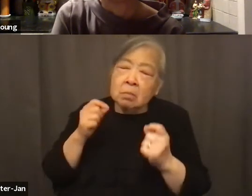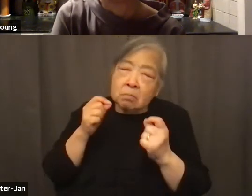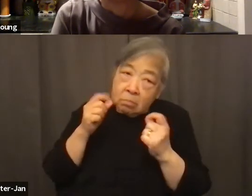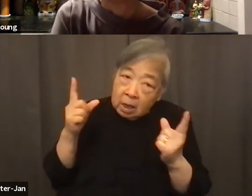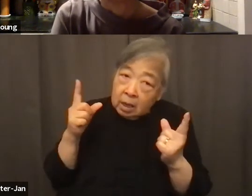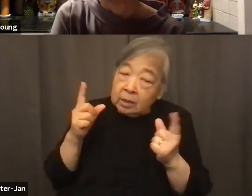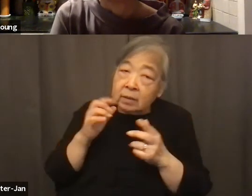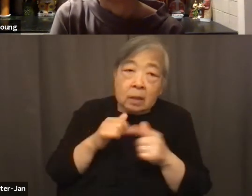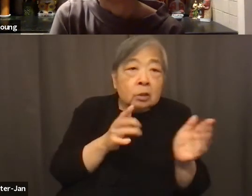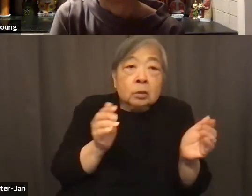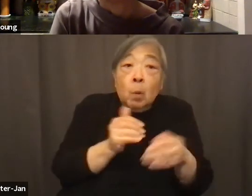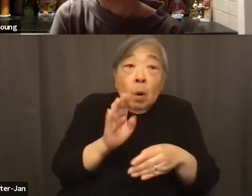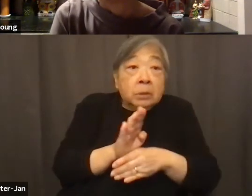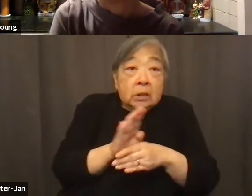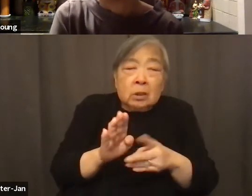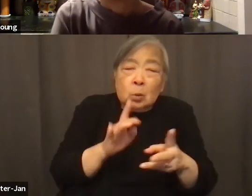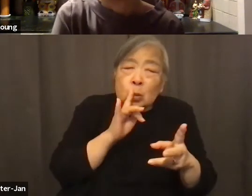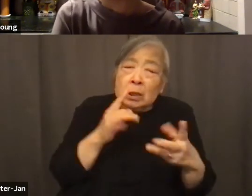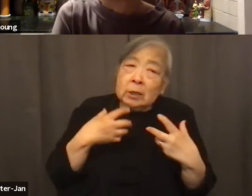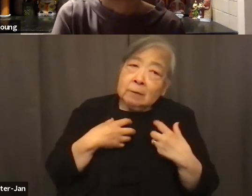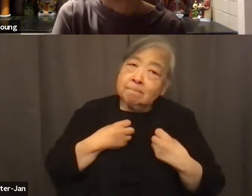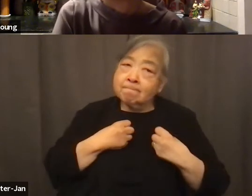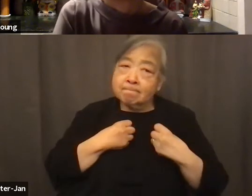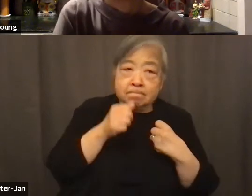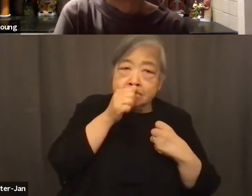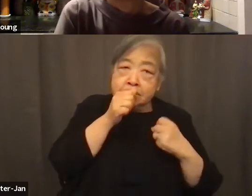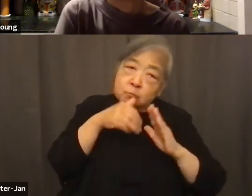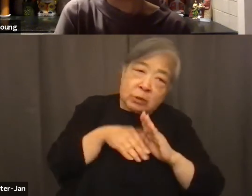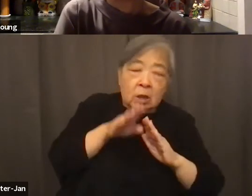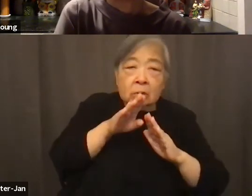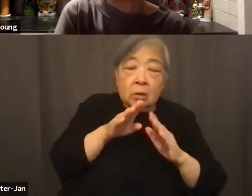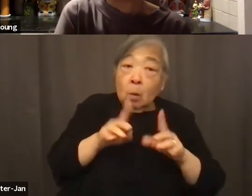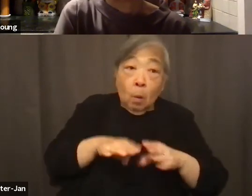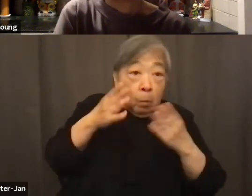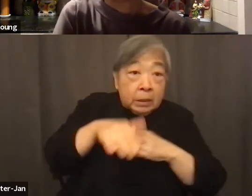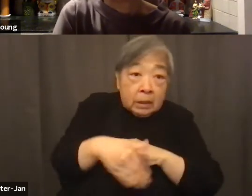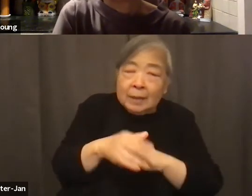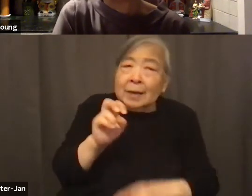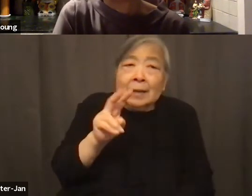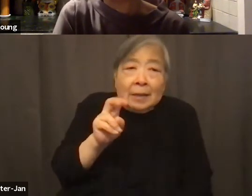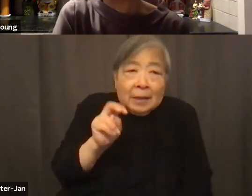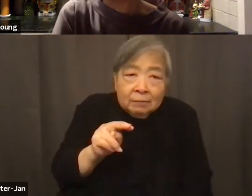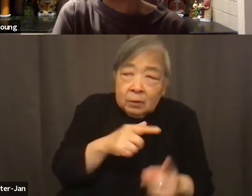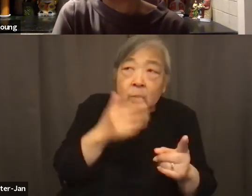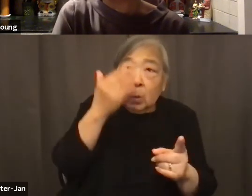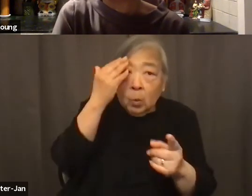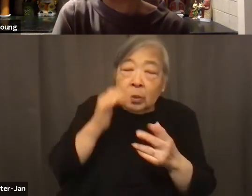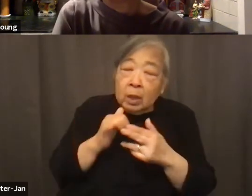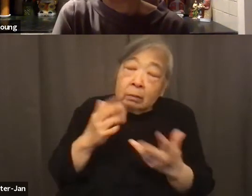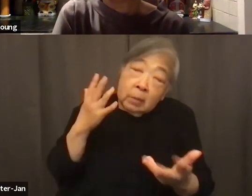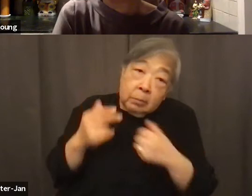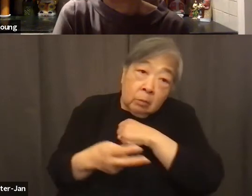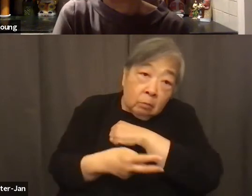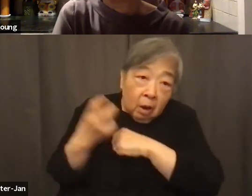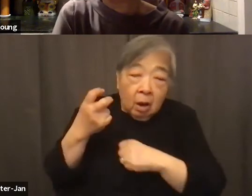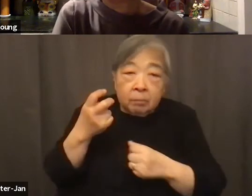the small businesses are. They hang in there, they open till nighttime, even knowing that they may be robbed, they